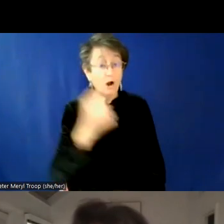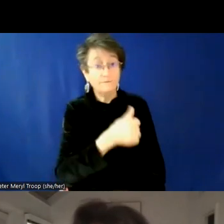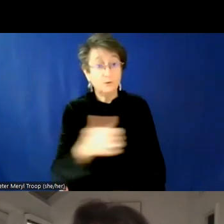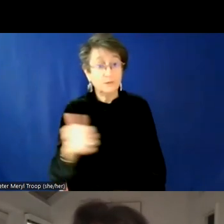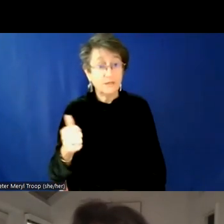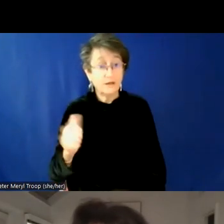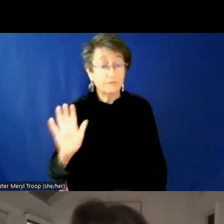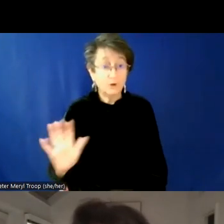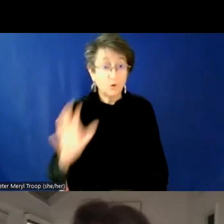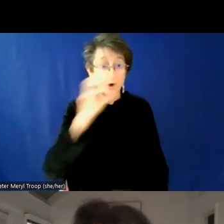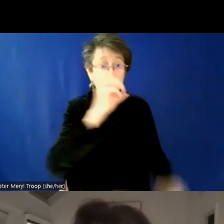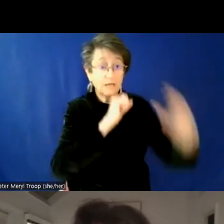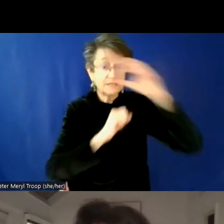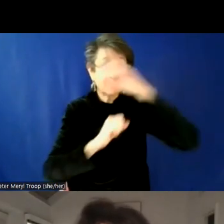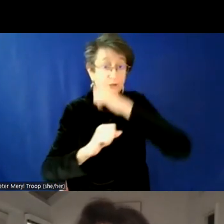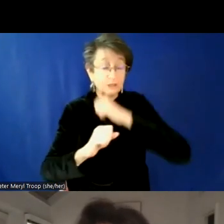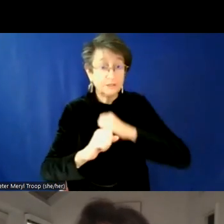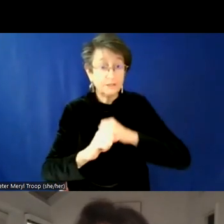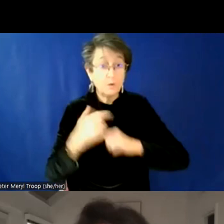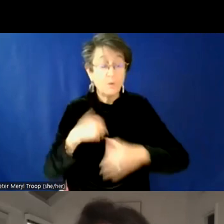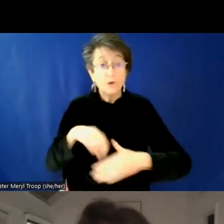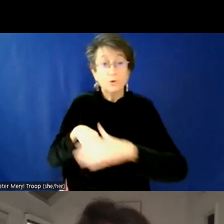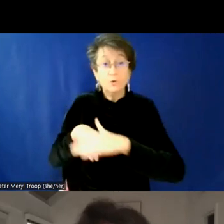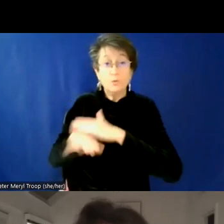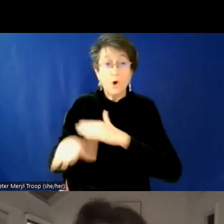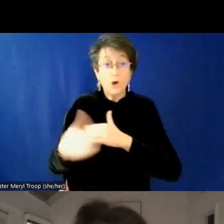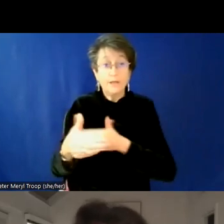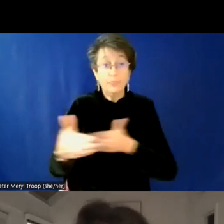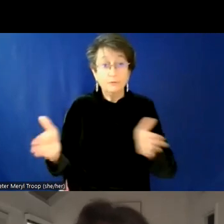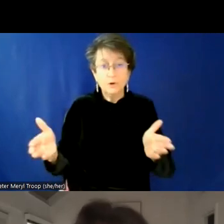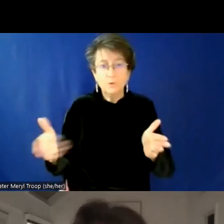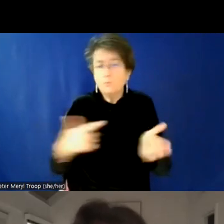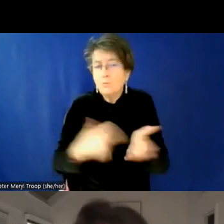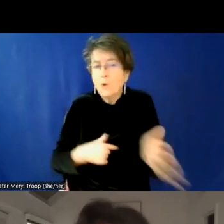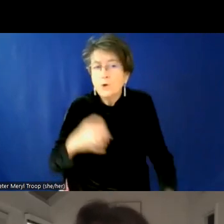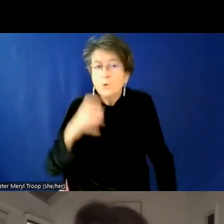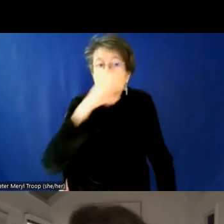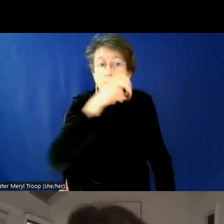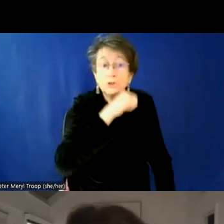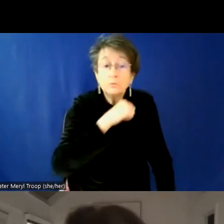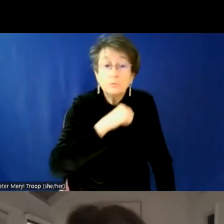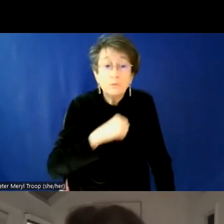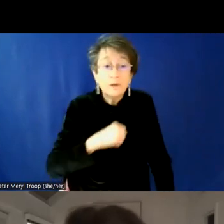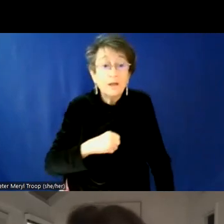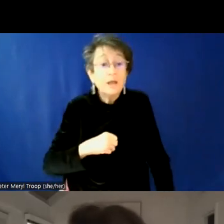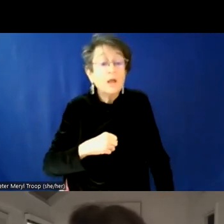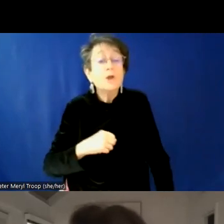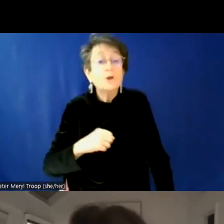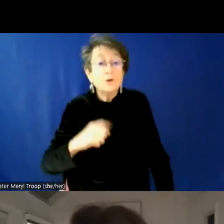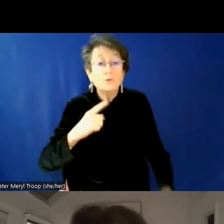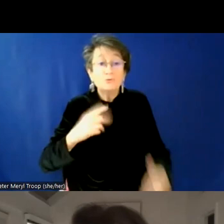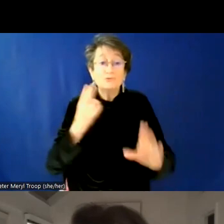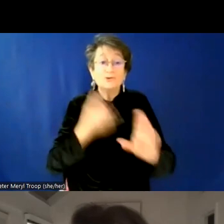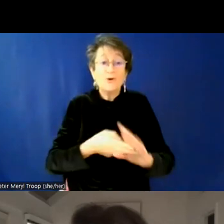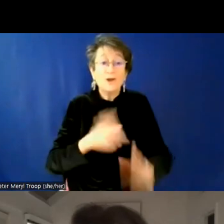what you're bringing when you walk into a room, um, when you greet a zoom meeting and you say, Hey guys, you know,